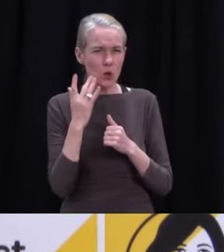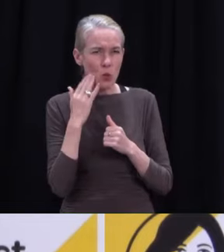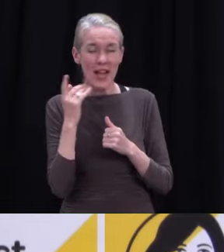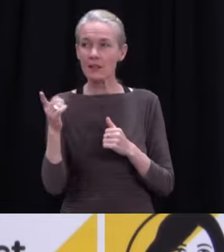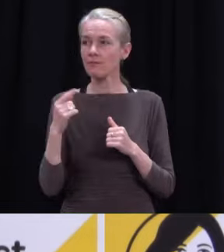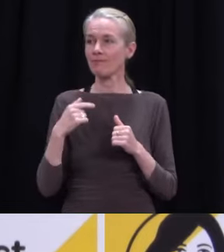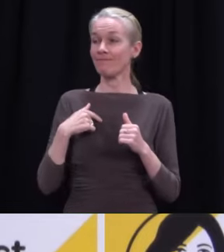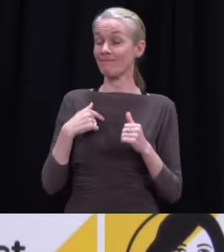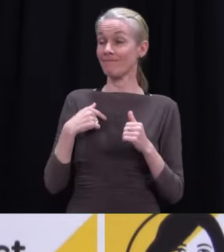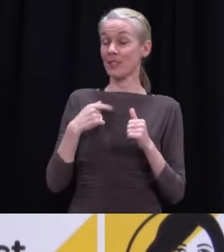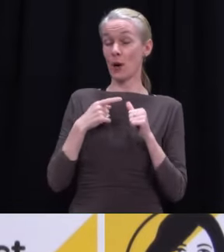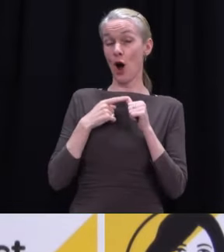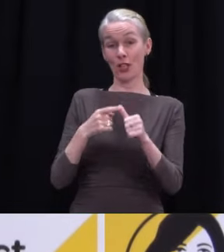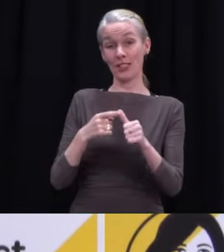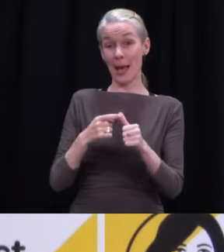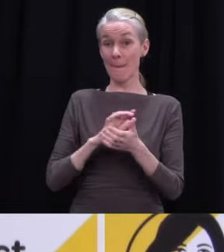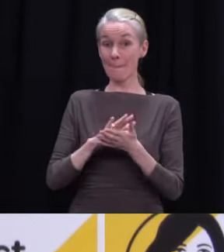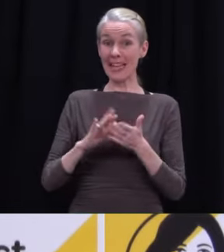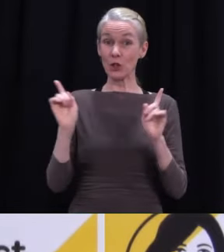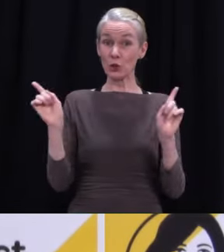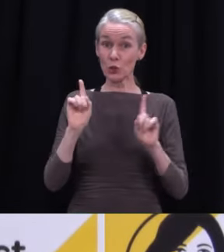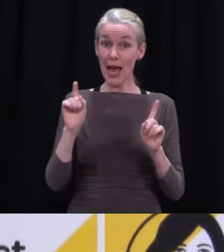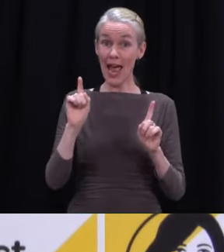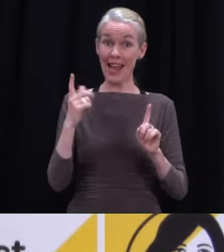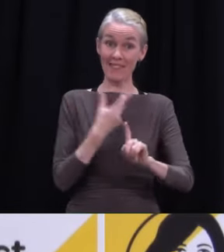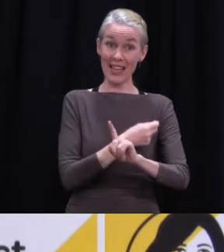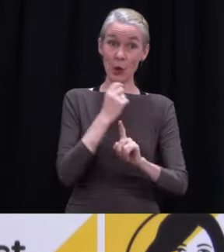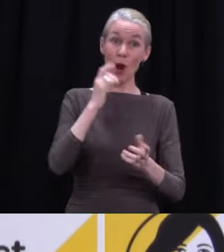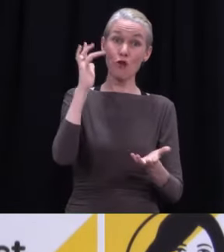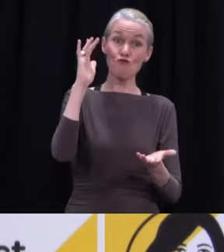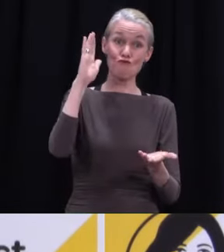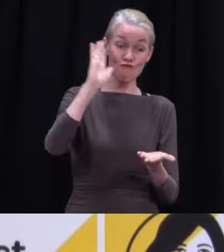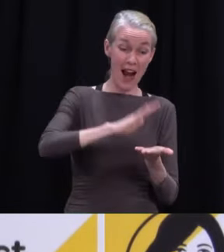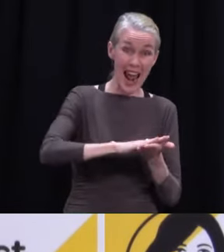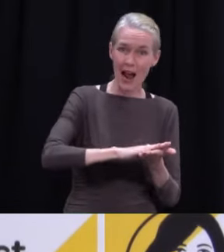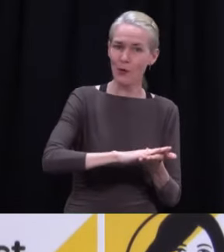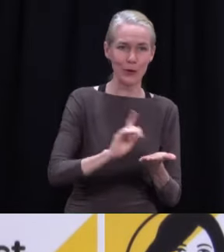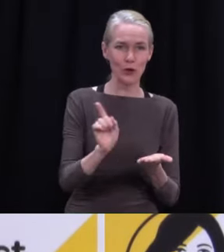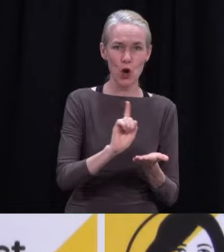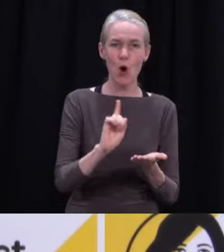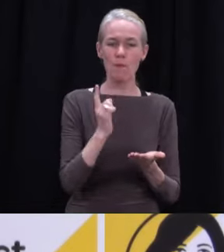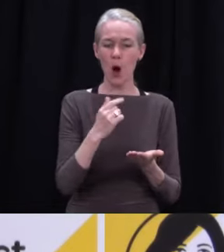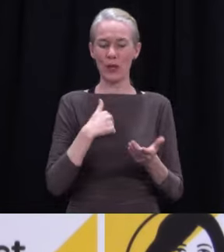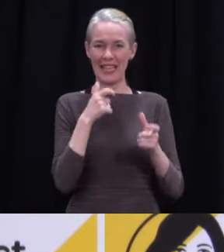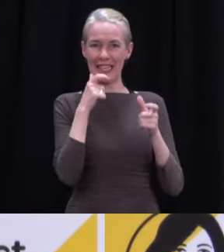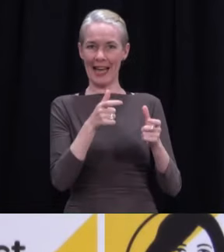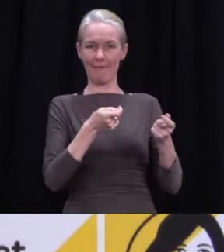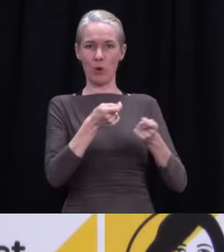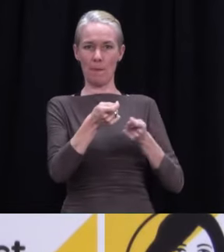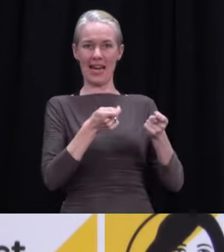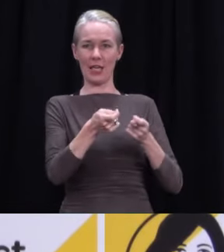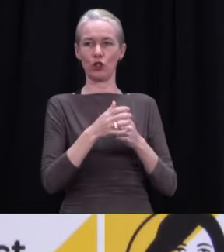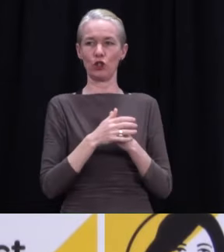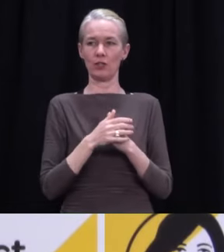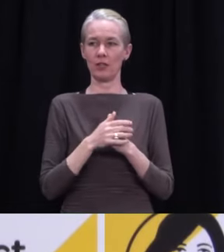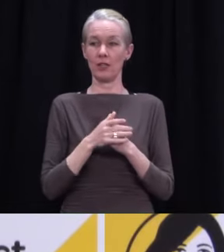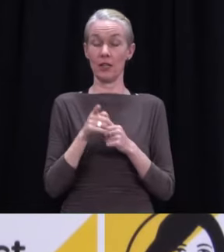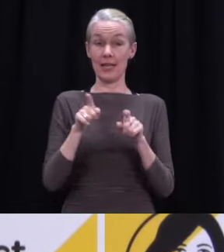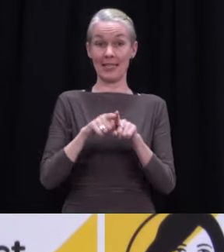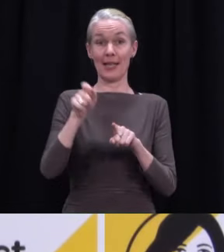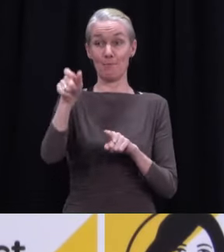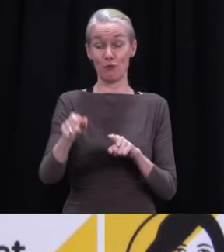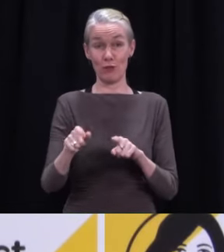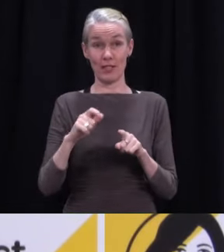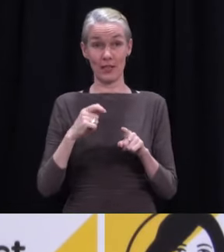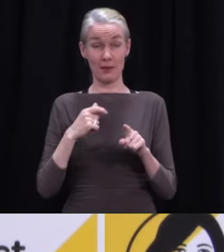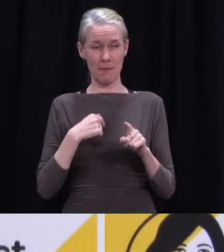that we're going to run out today. I'm telling you that we believe that we're going to be able to meet the demand. What I'm curious about is this other deal that you've